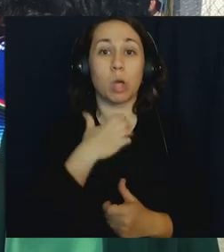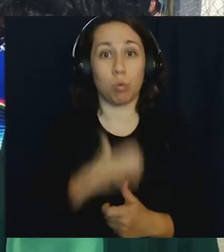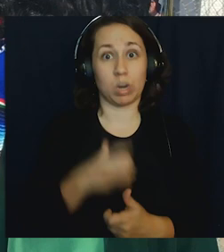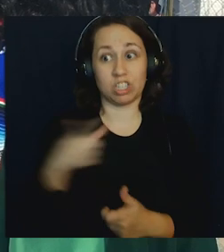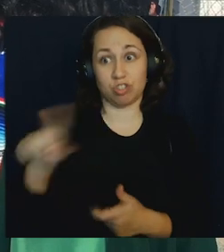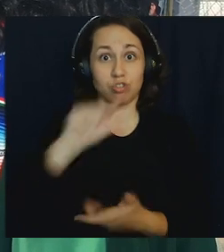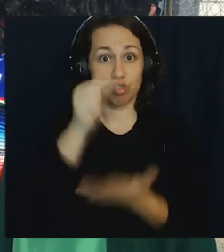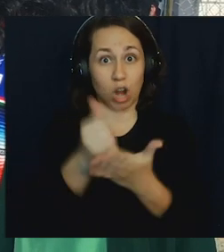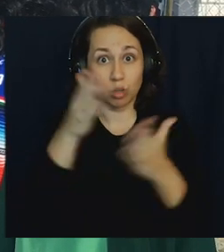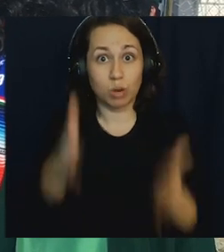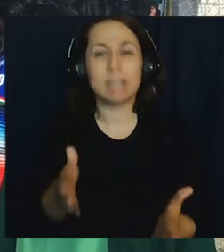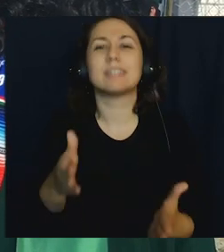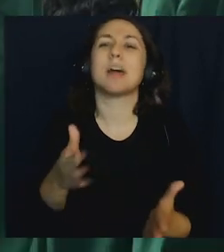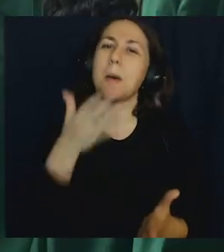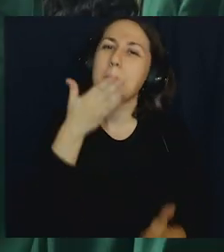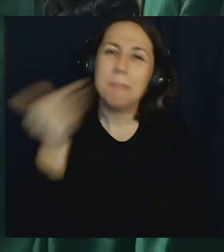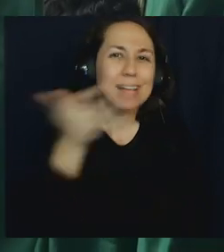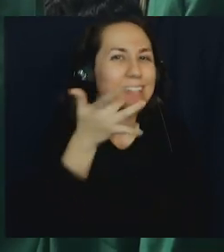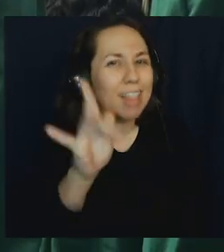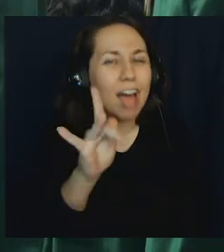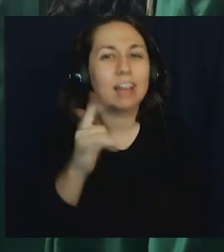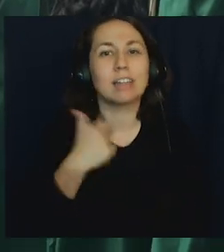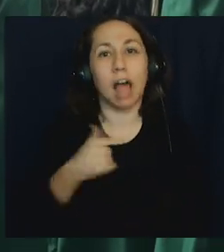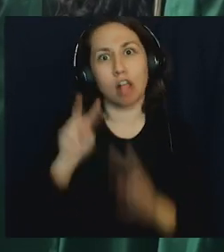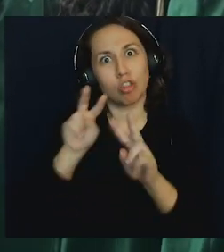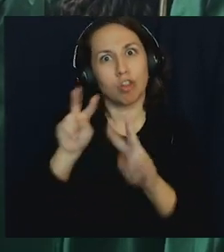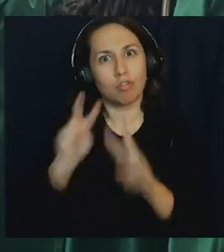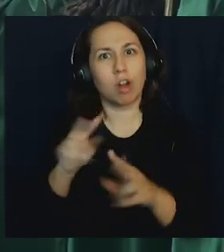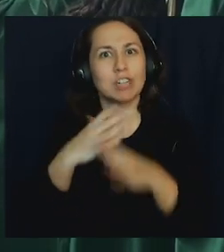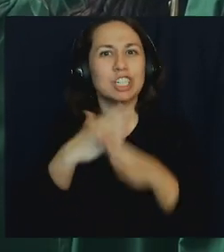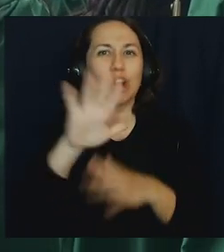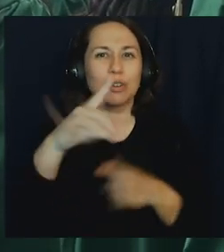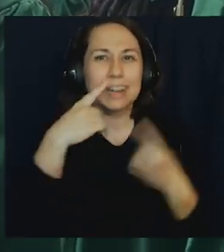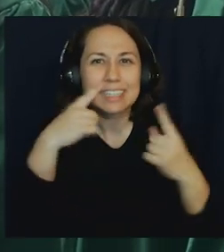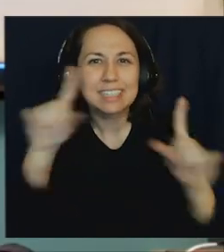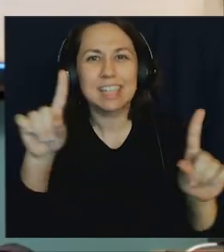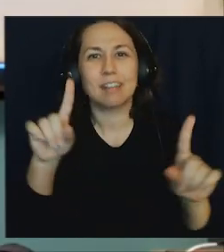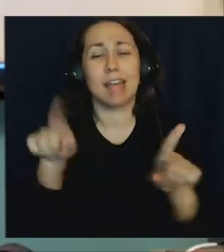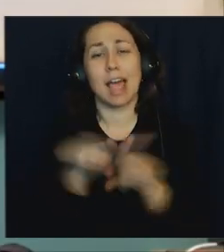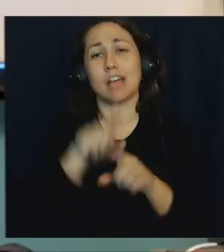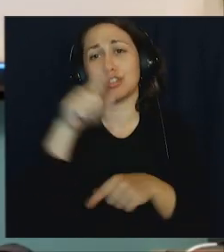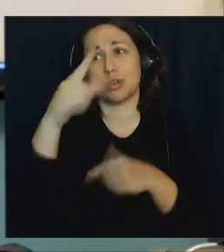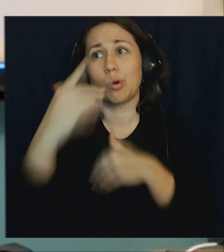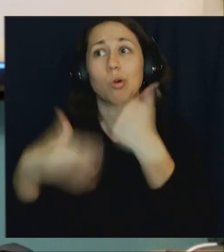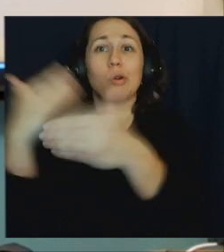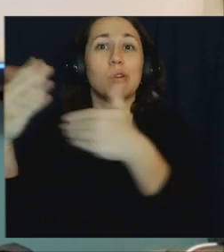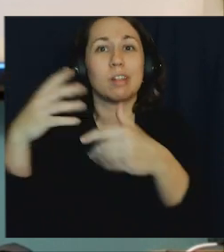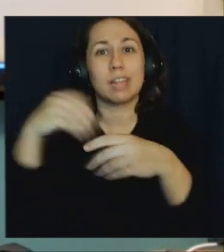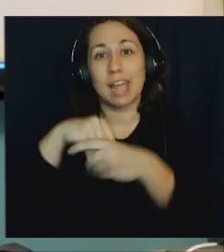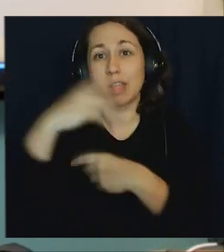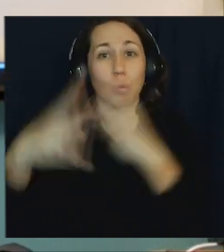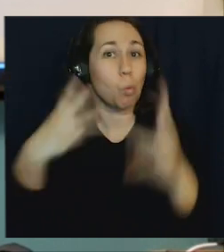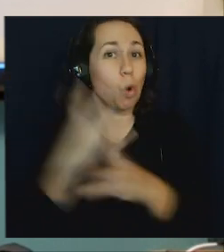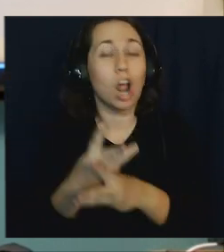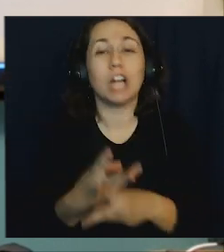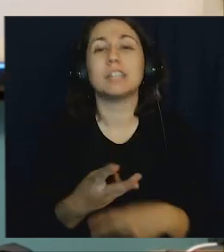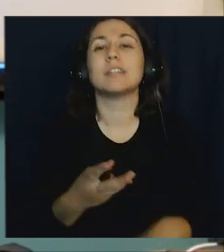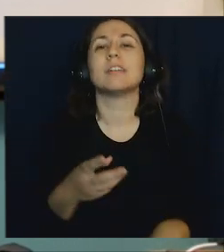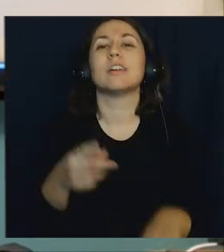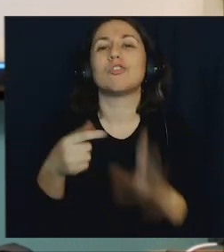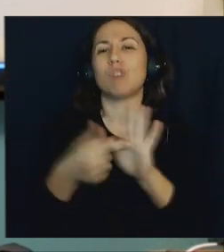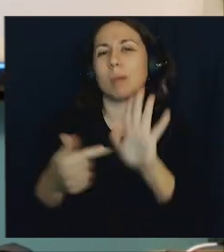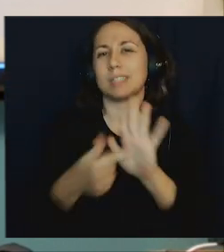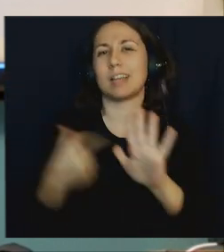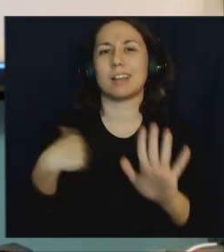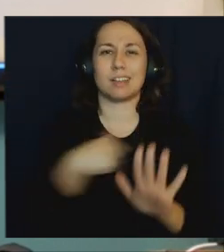wish our graduates the best of luck. I look forward to sharing your successes as you go out into the world